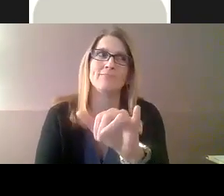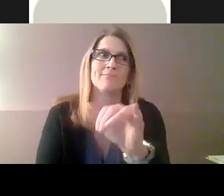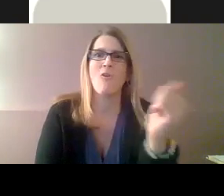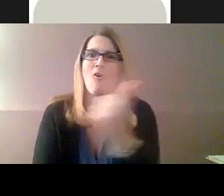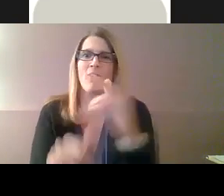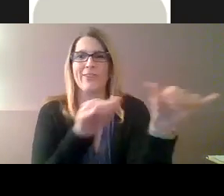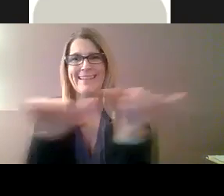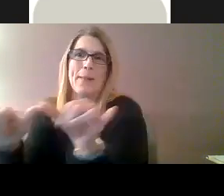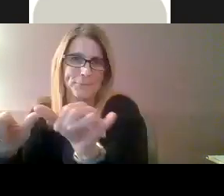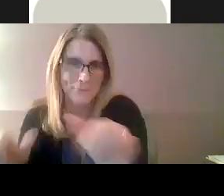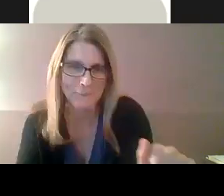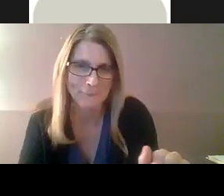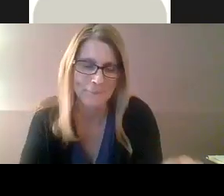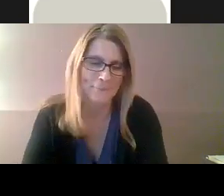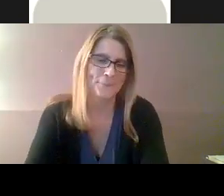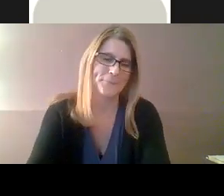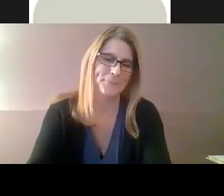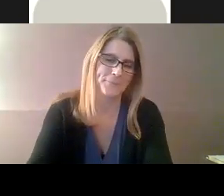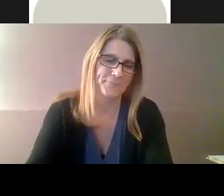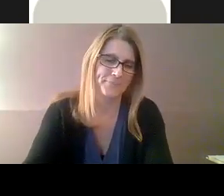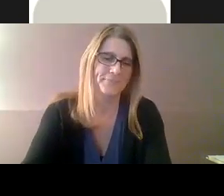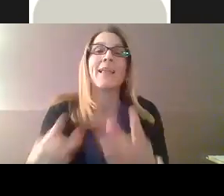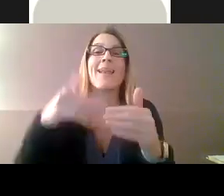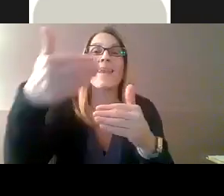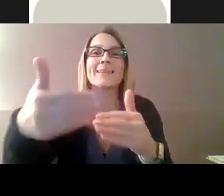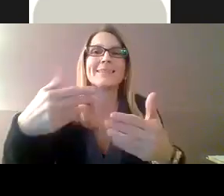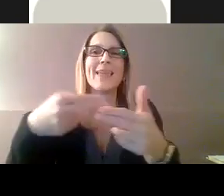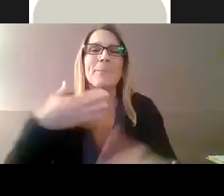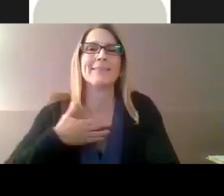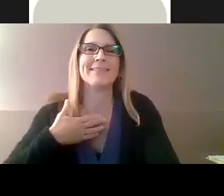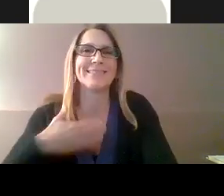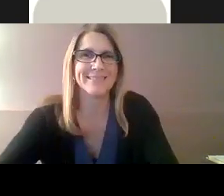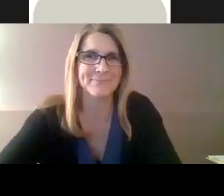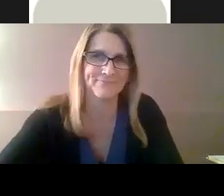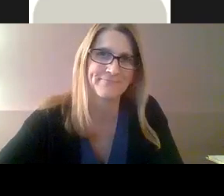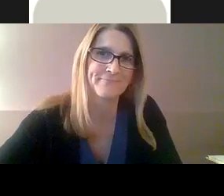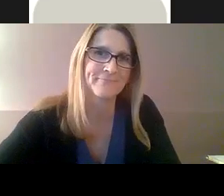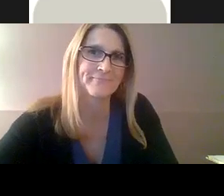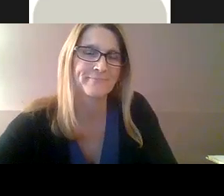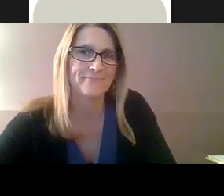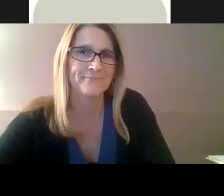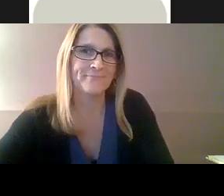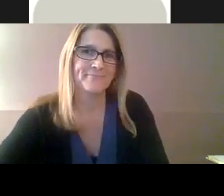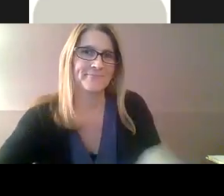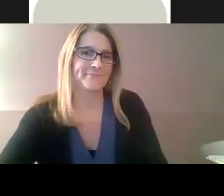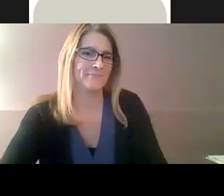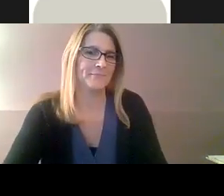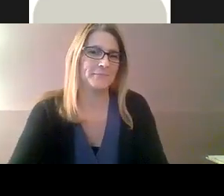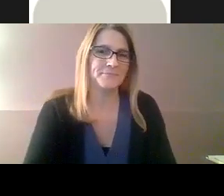So when you meet a deaf person don't assume that all of them are the same and speak the same language. Next slide please.